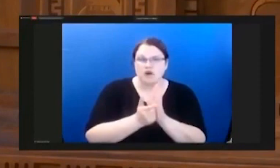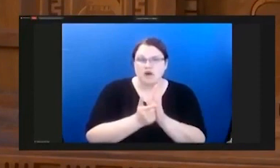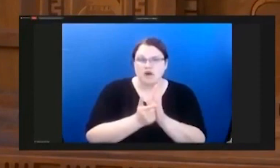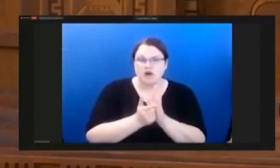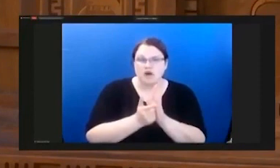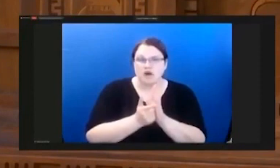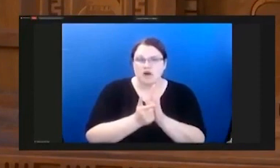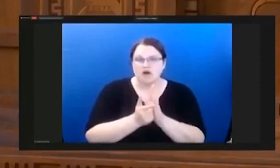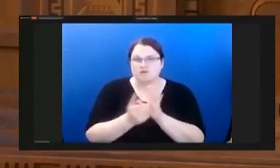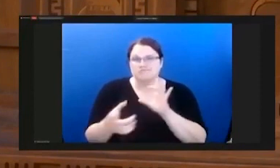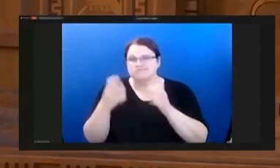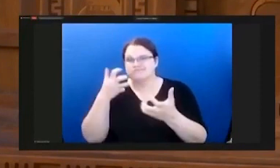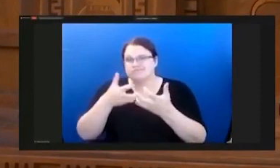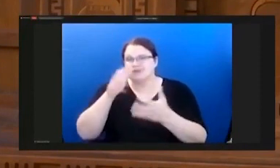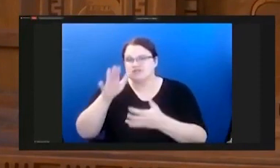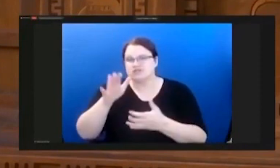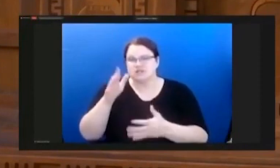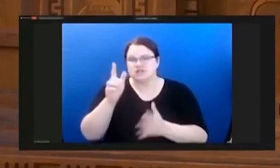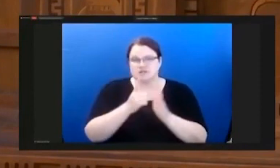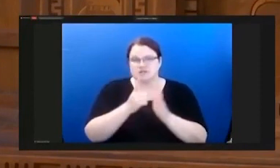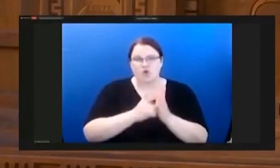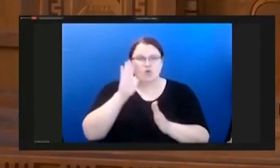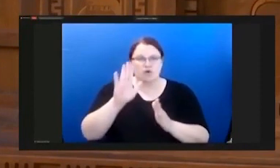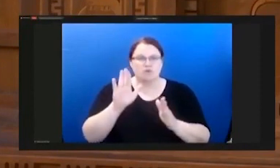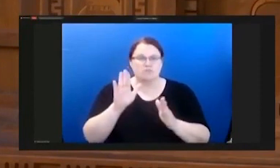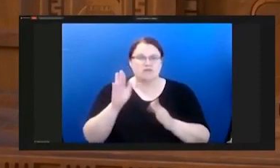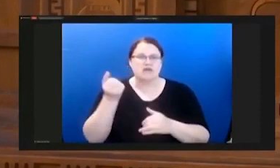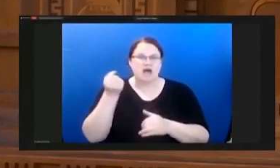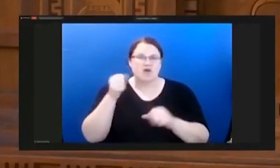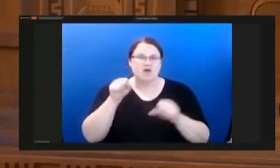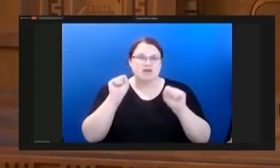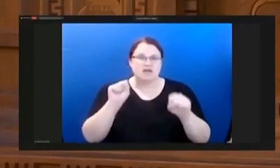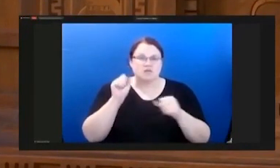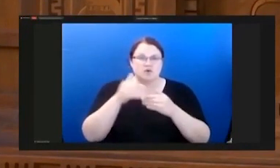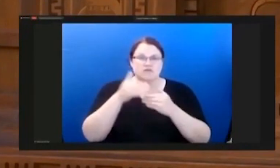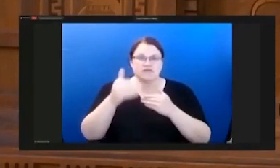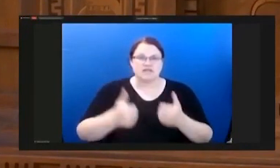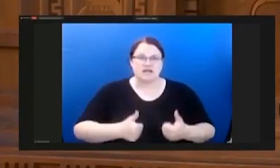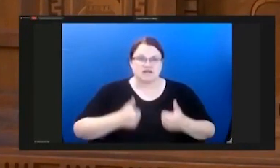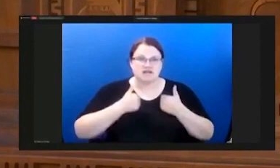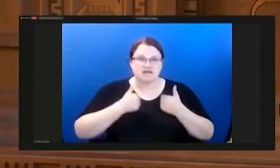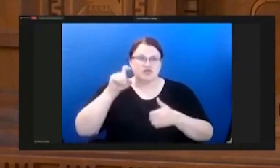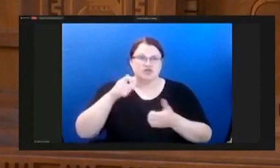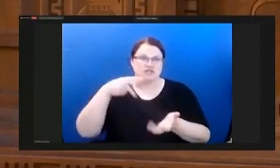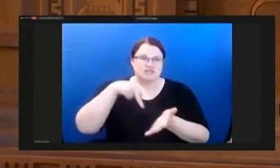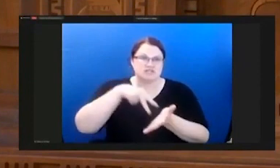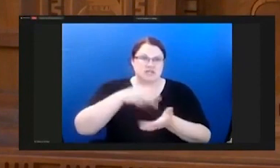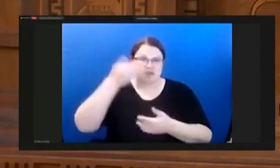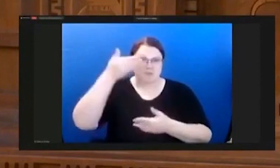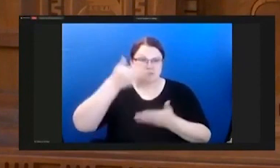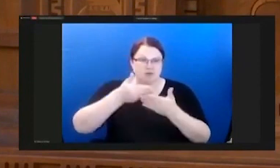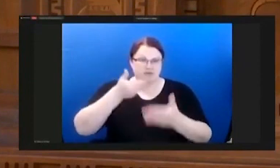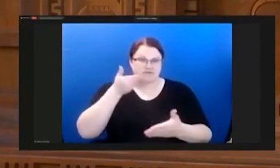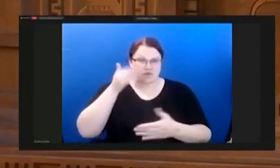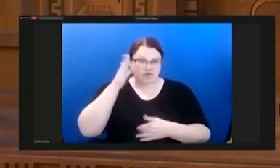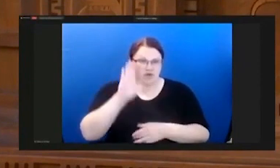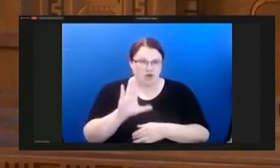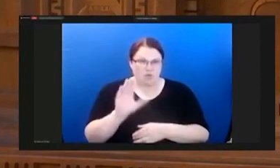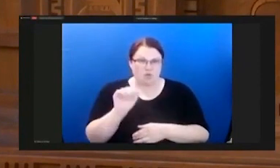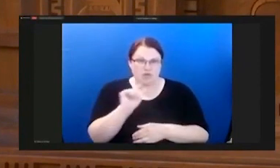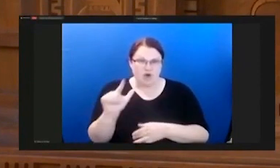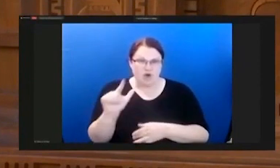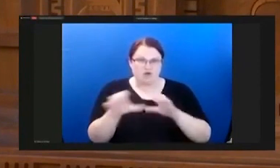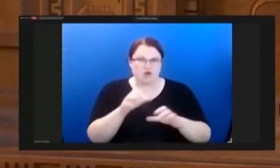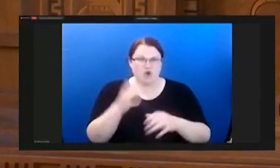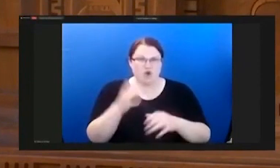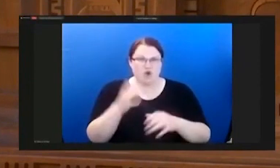law or you will be held accountable for the next life. You got to stand before him. We all do. And why would you want to obey the God